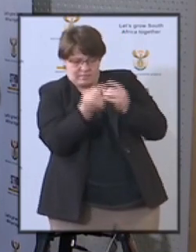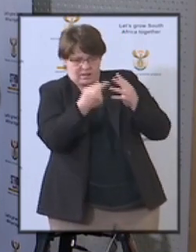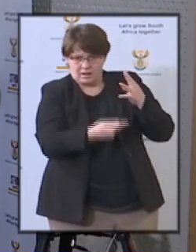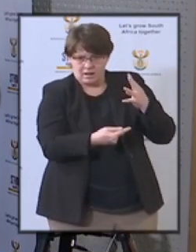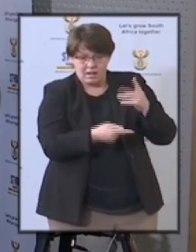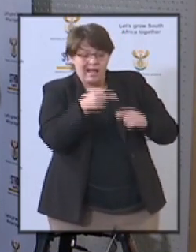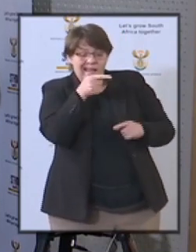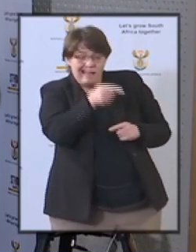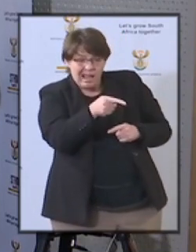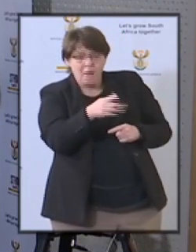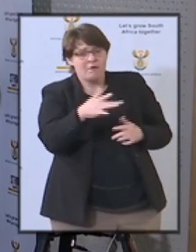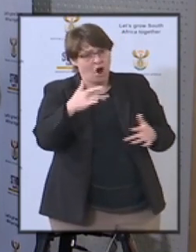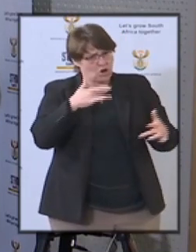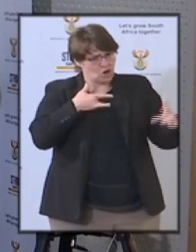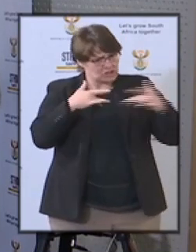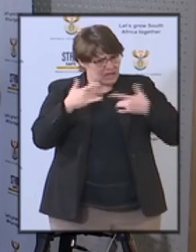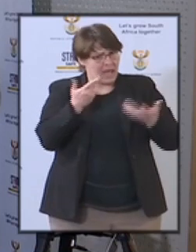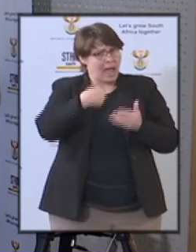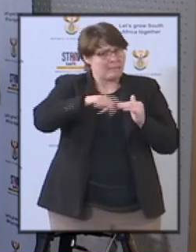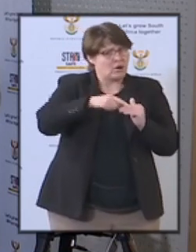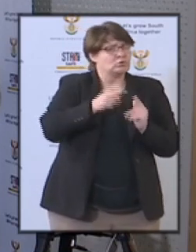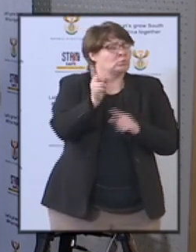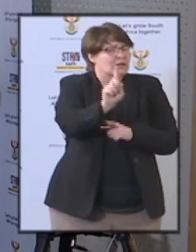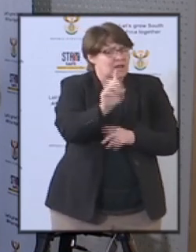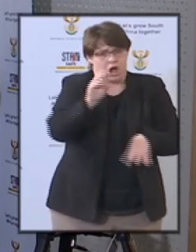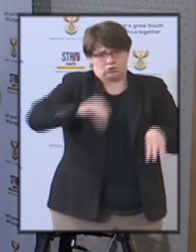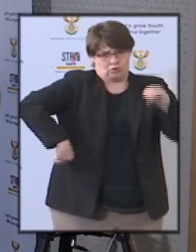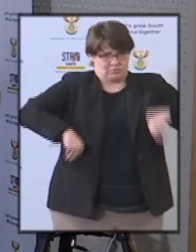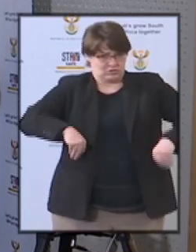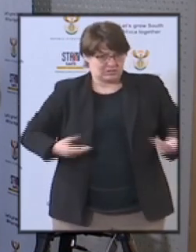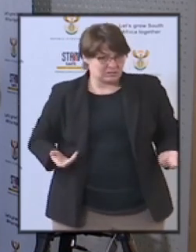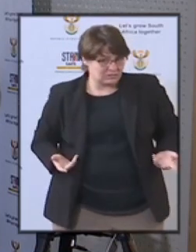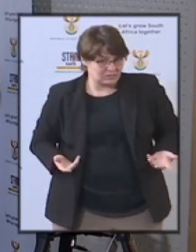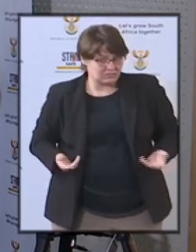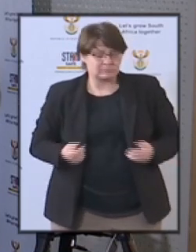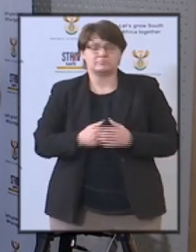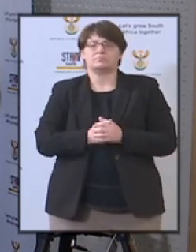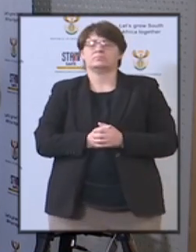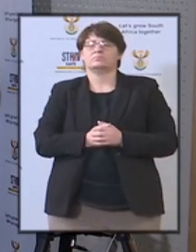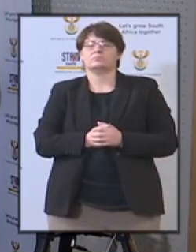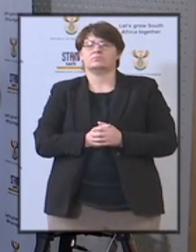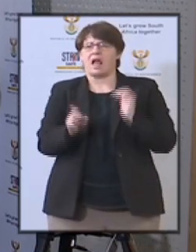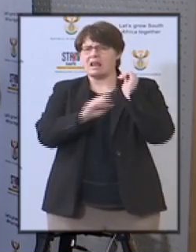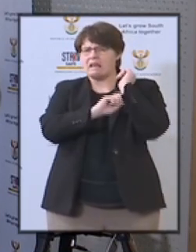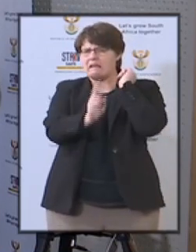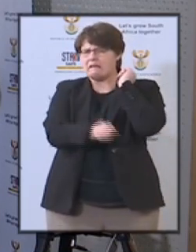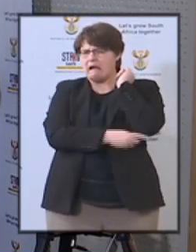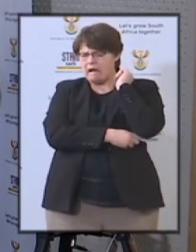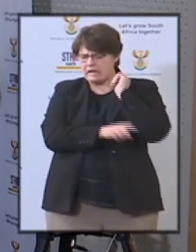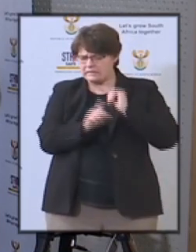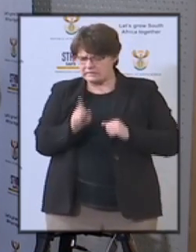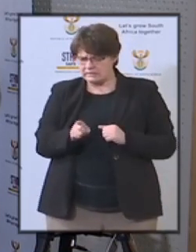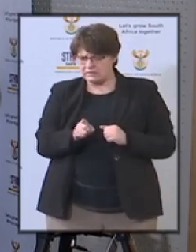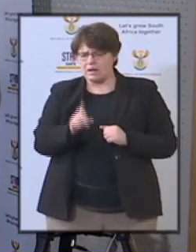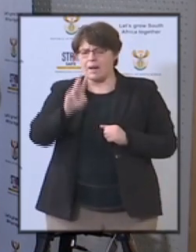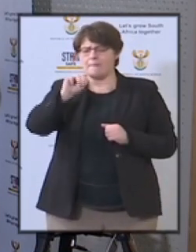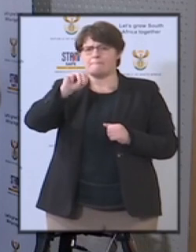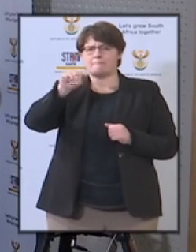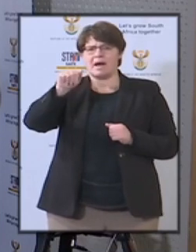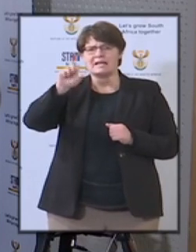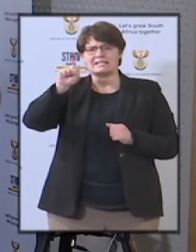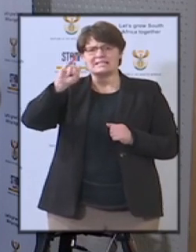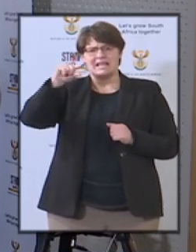concern about corruption and then the last one is from masiko rash